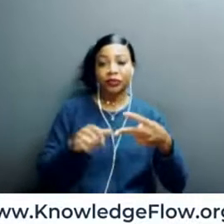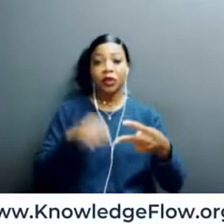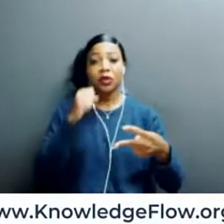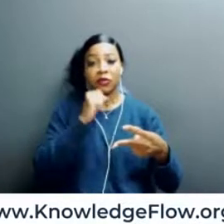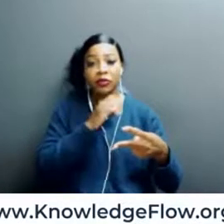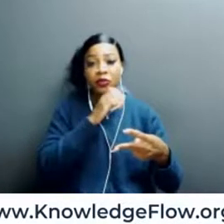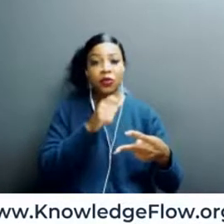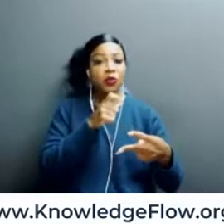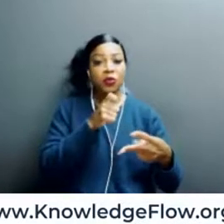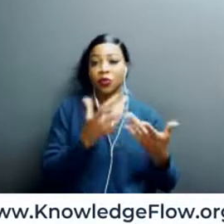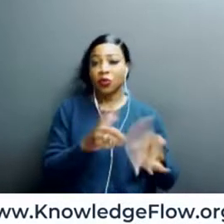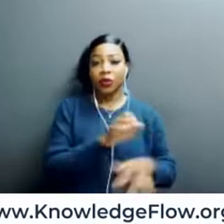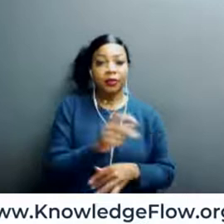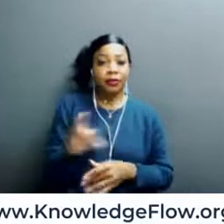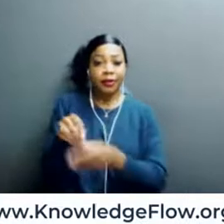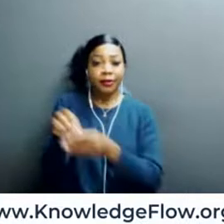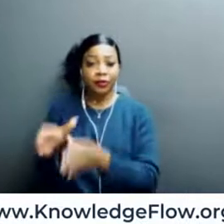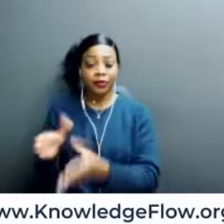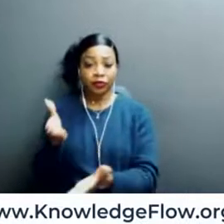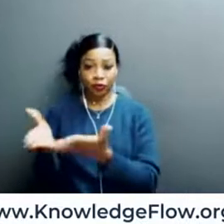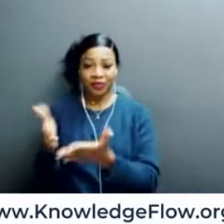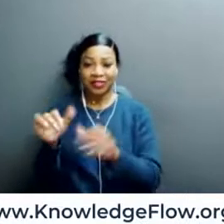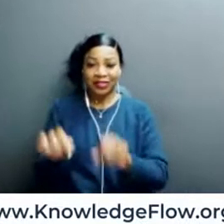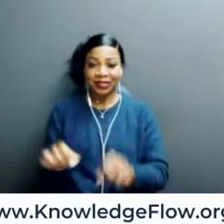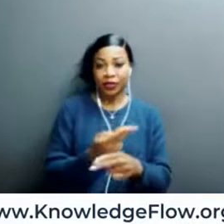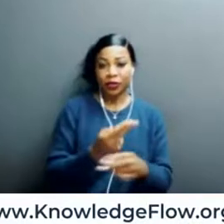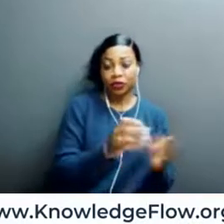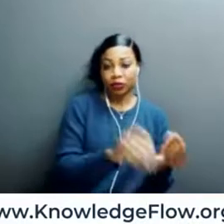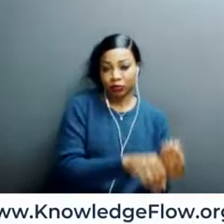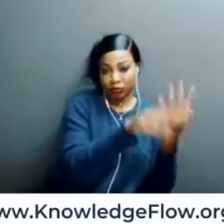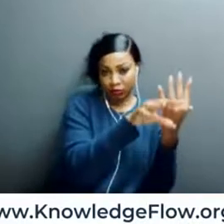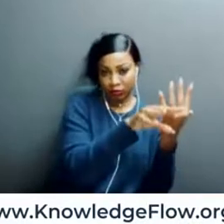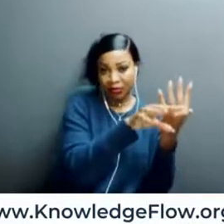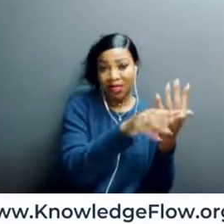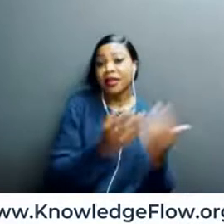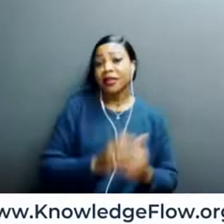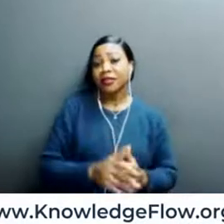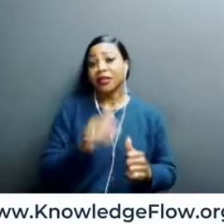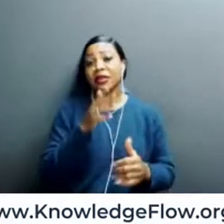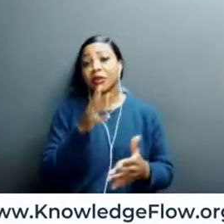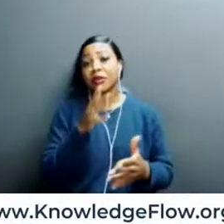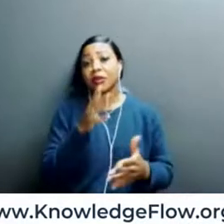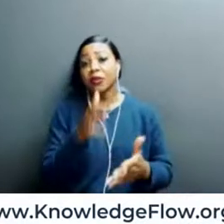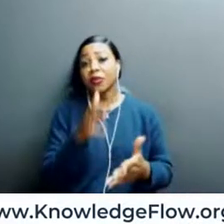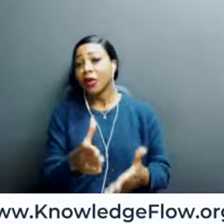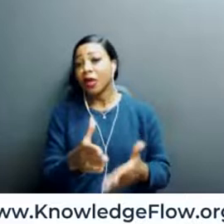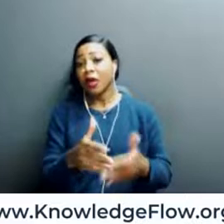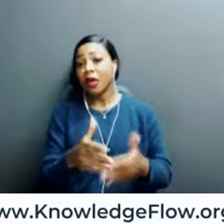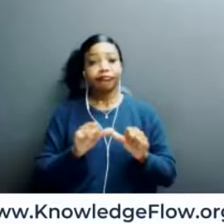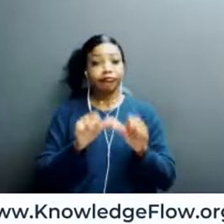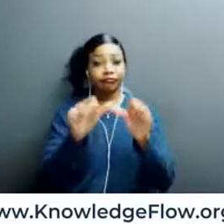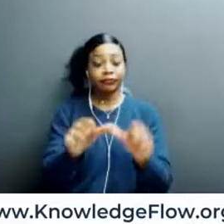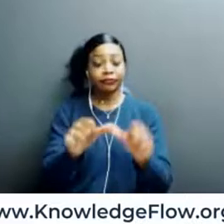reluctant to return to in-person services. And I think that will really be the way of the future. And so, digital literacy is really essential